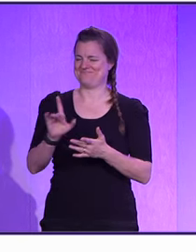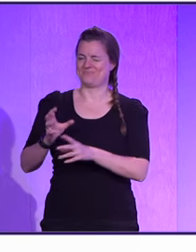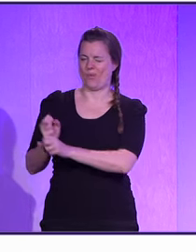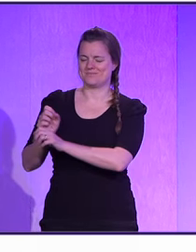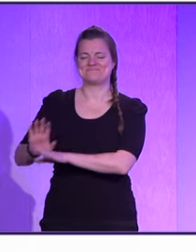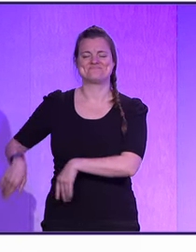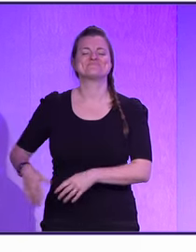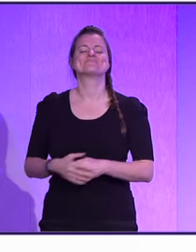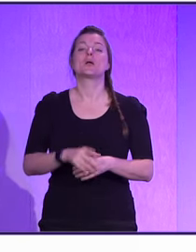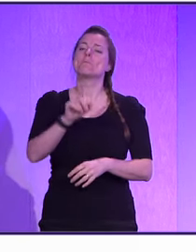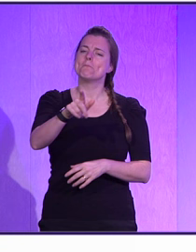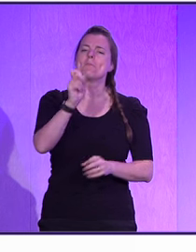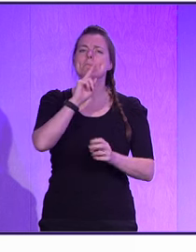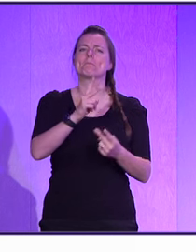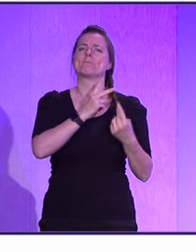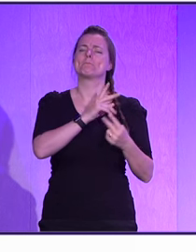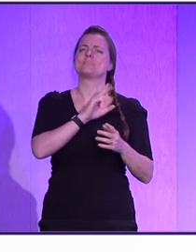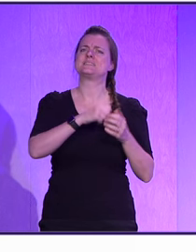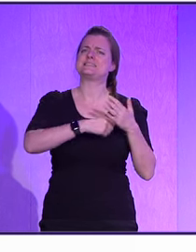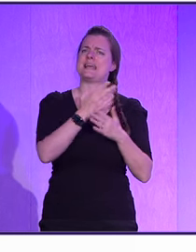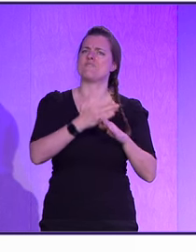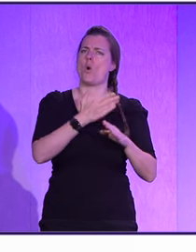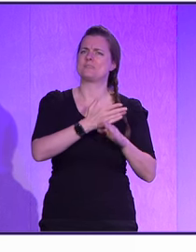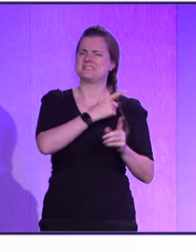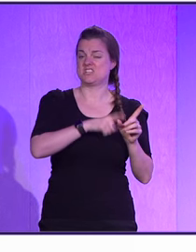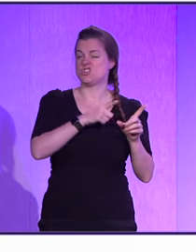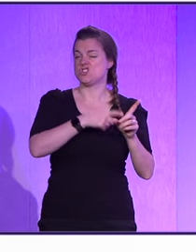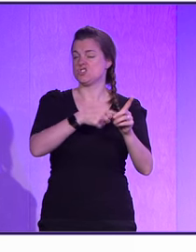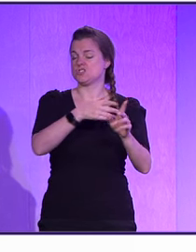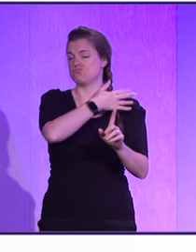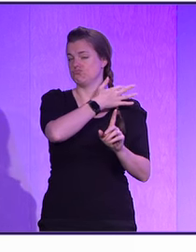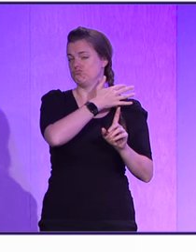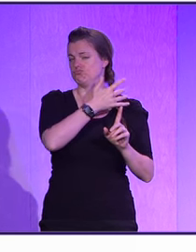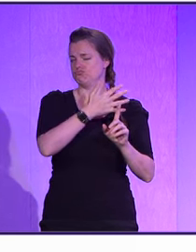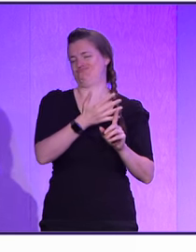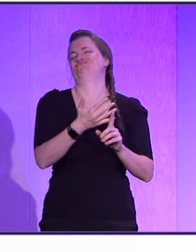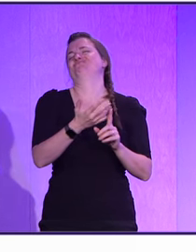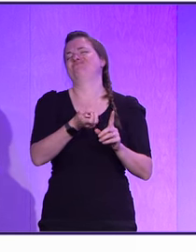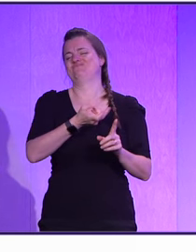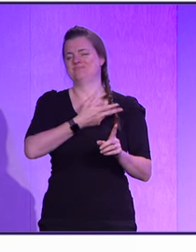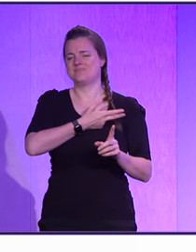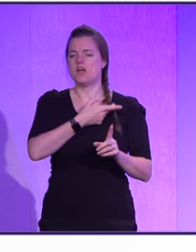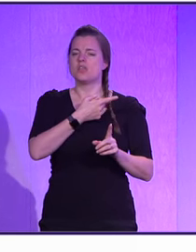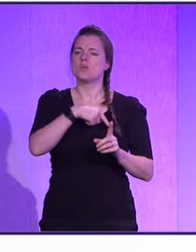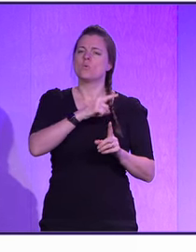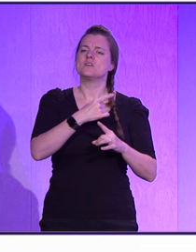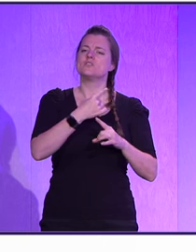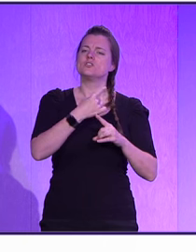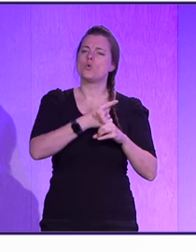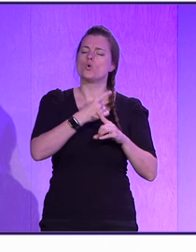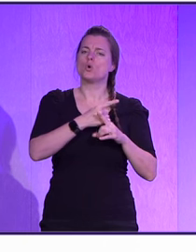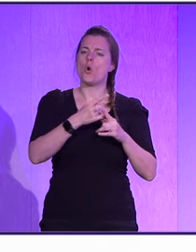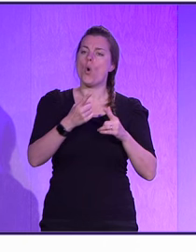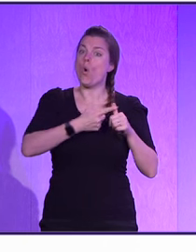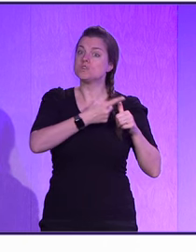But what I do know is, over the years of DevOps, it was ironic that we talked a lot about automation